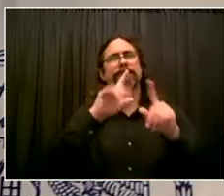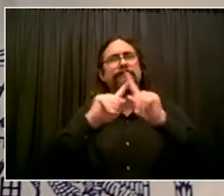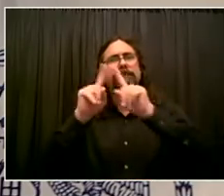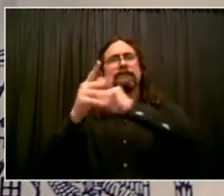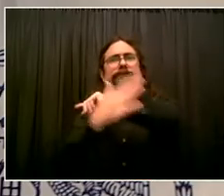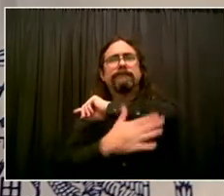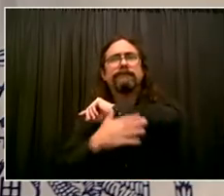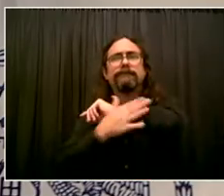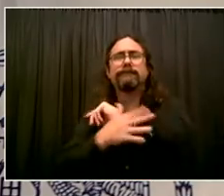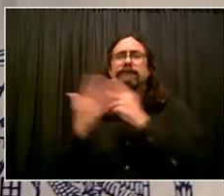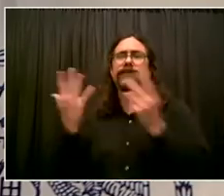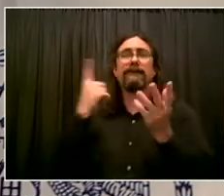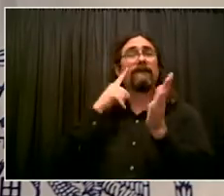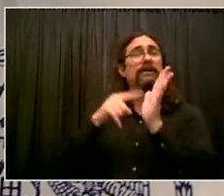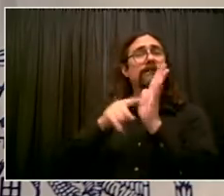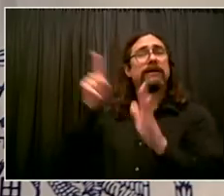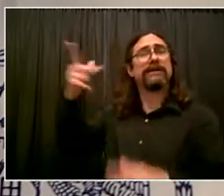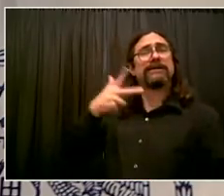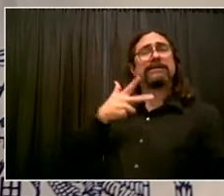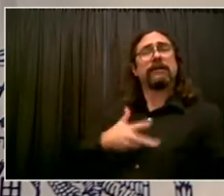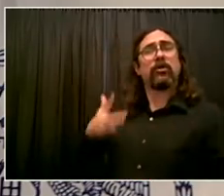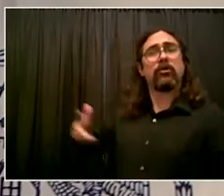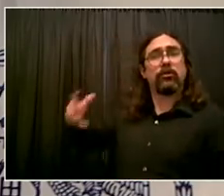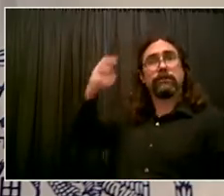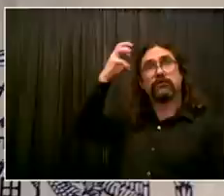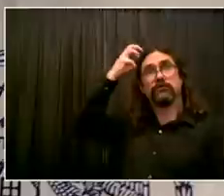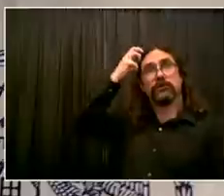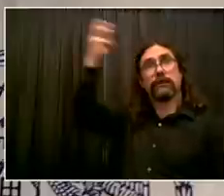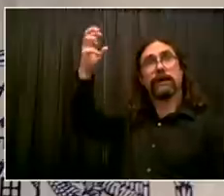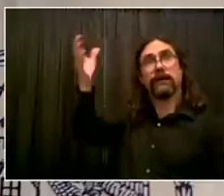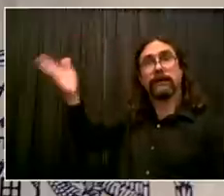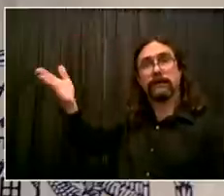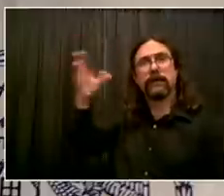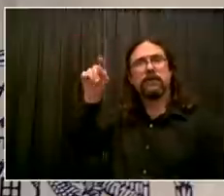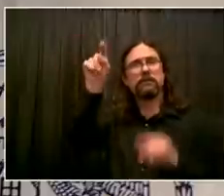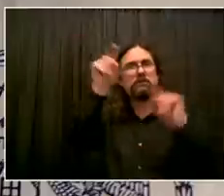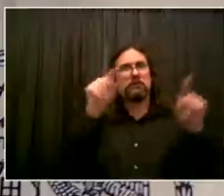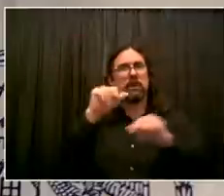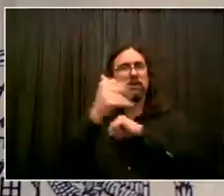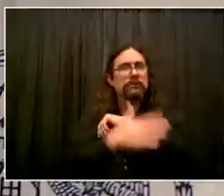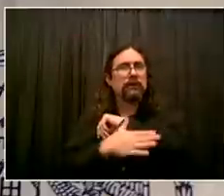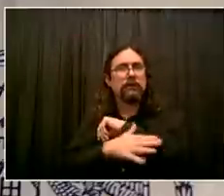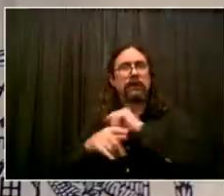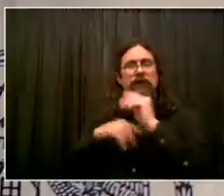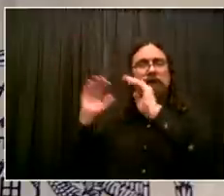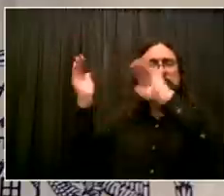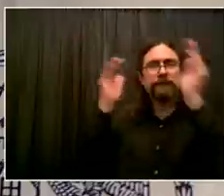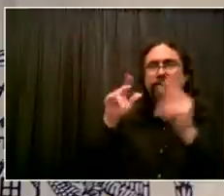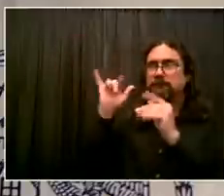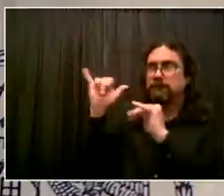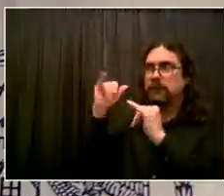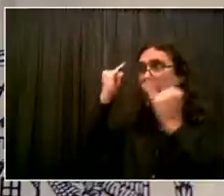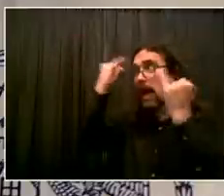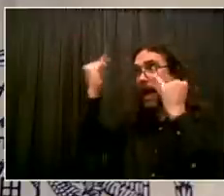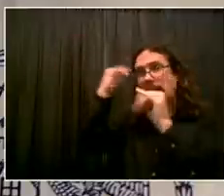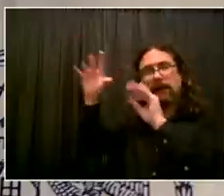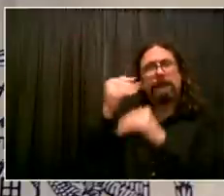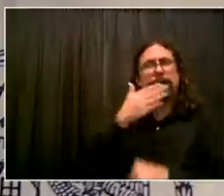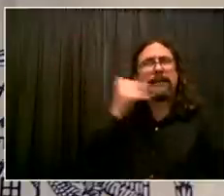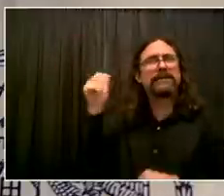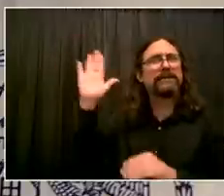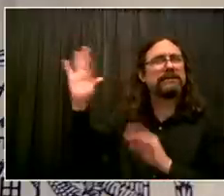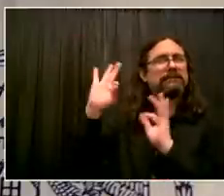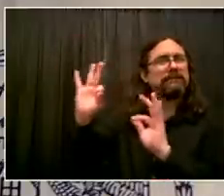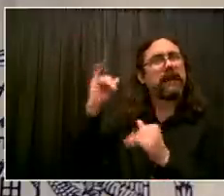some of them very quickly to change the approach here. Some are going to take a huge amount of time and a huge amount of investment. But we have great